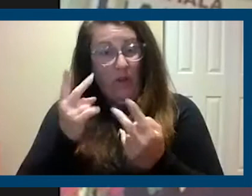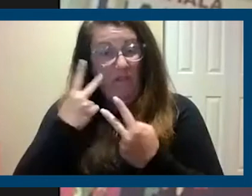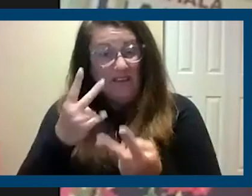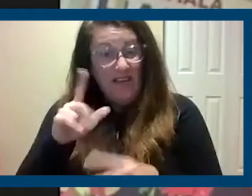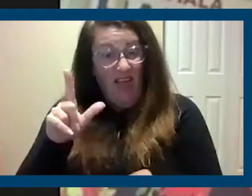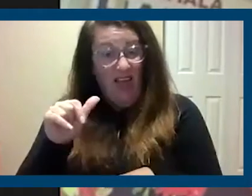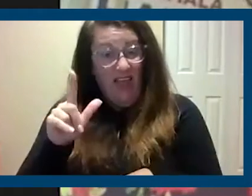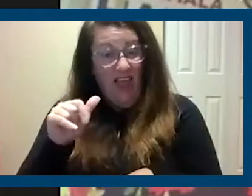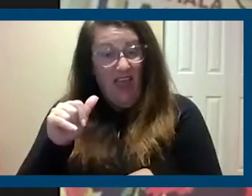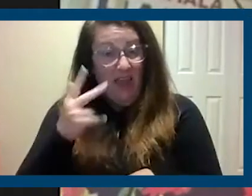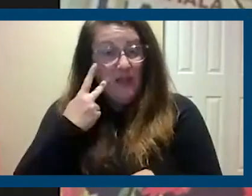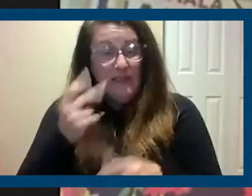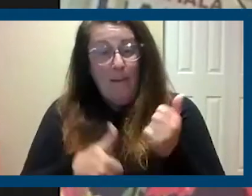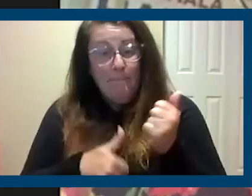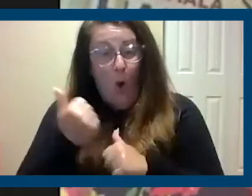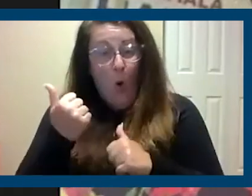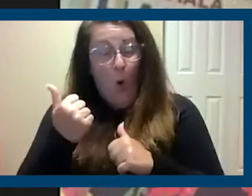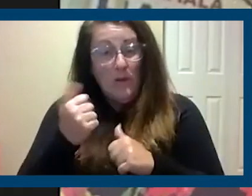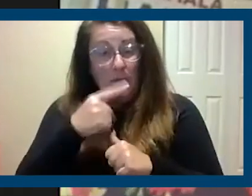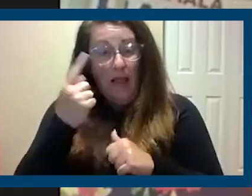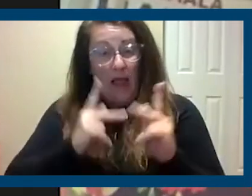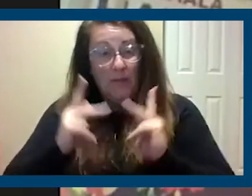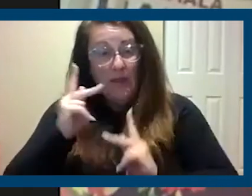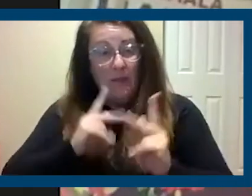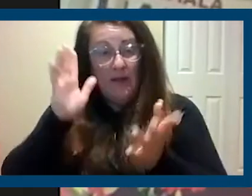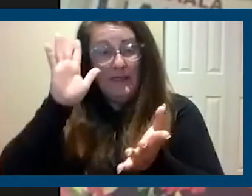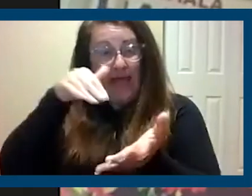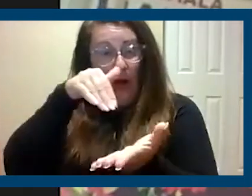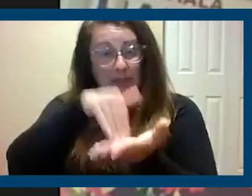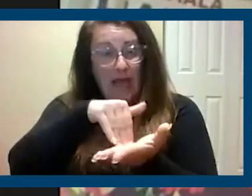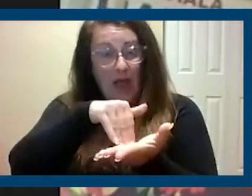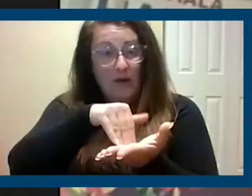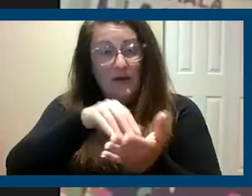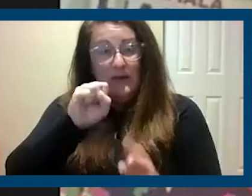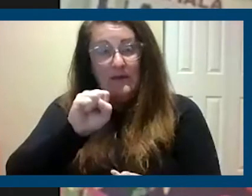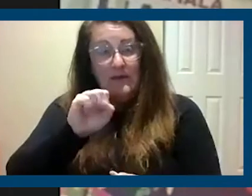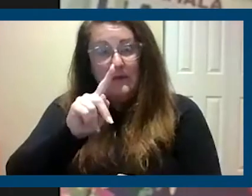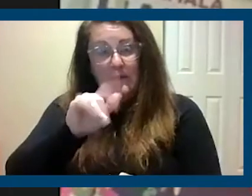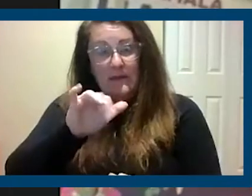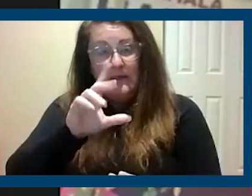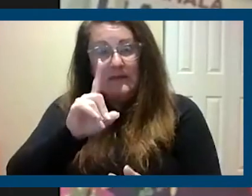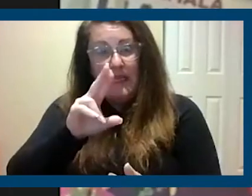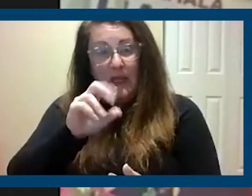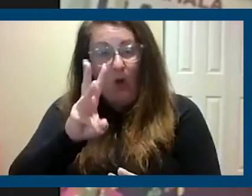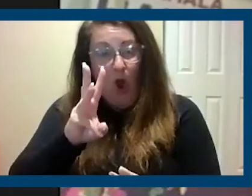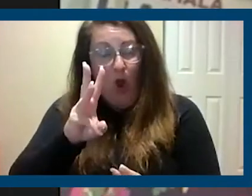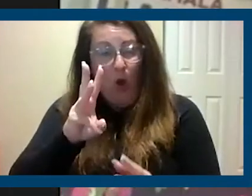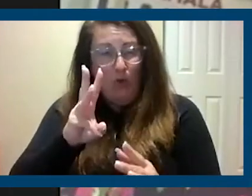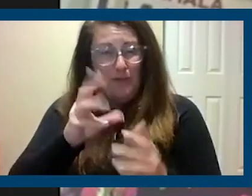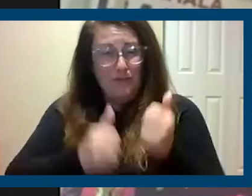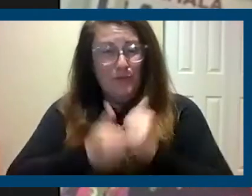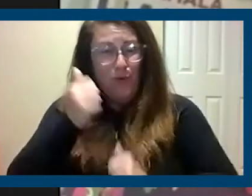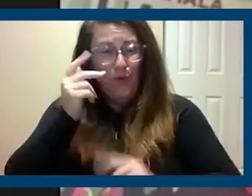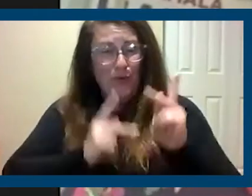most of them in the encampment downtown, Skid Row. It's a large majority of